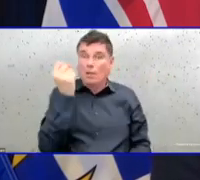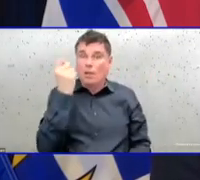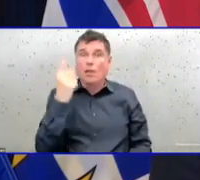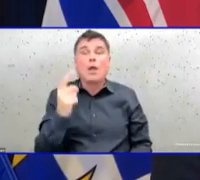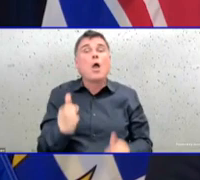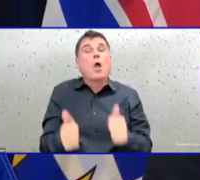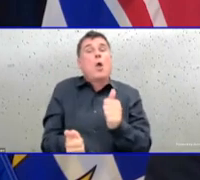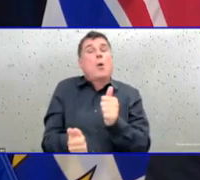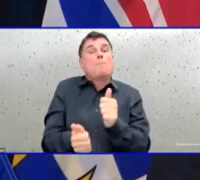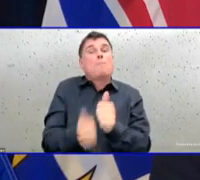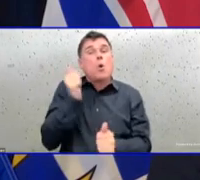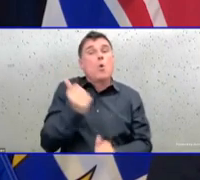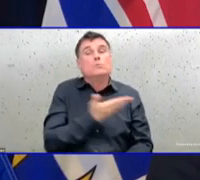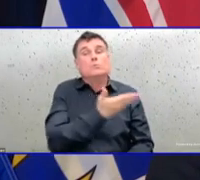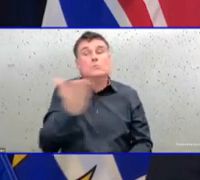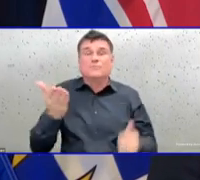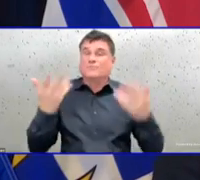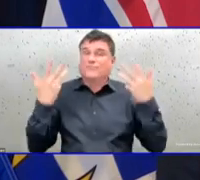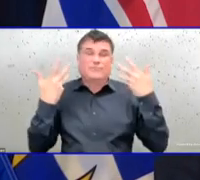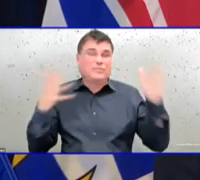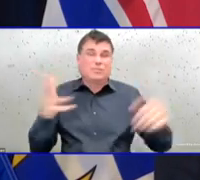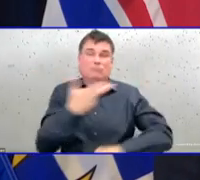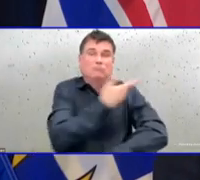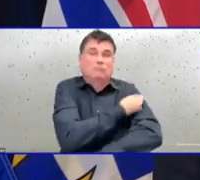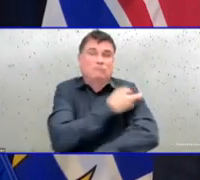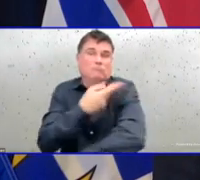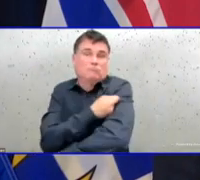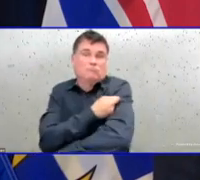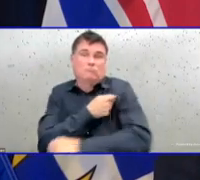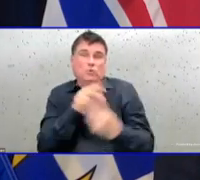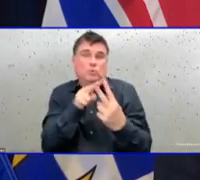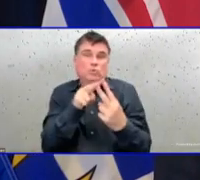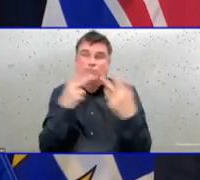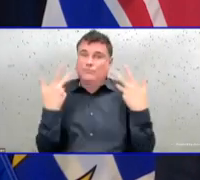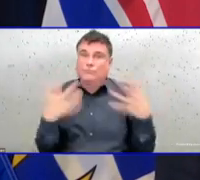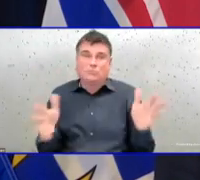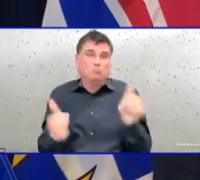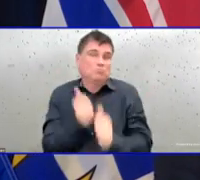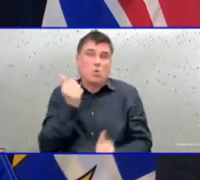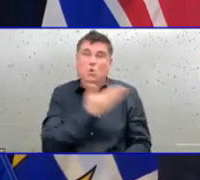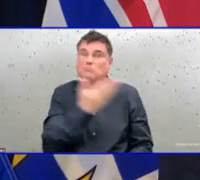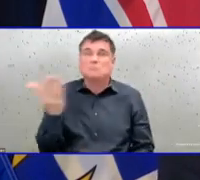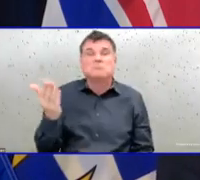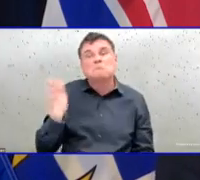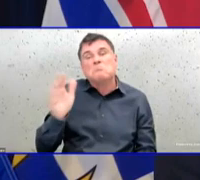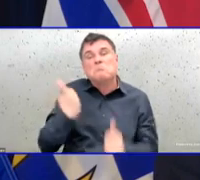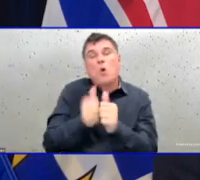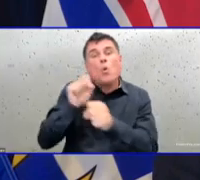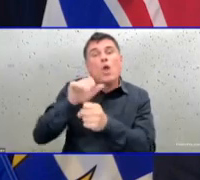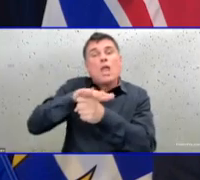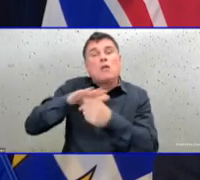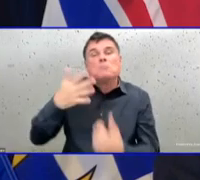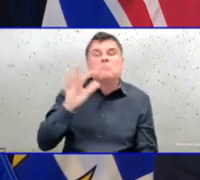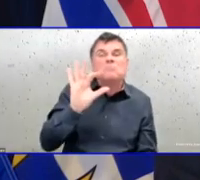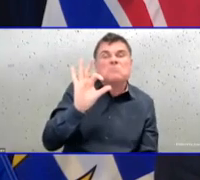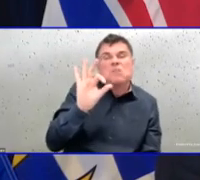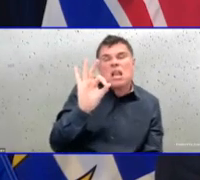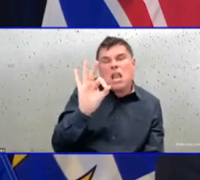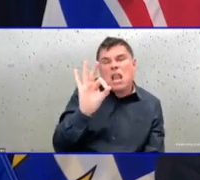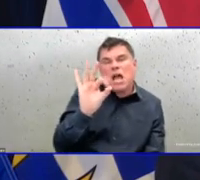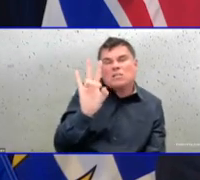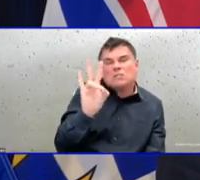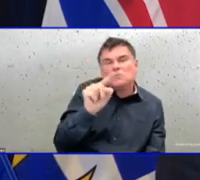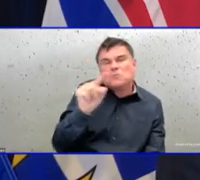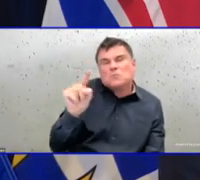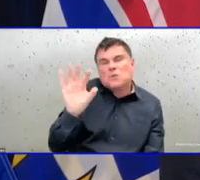Are largely 97 and 98 percent. All of our major occupation groups through the healthcare system. We'll make this point though. And I think it's